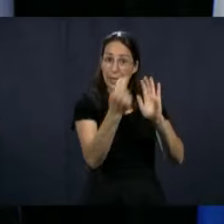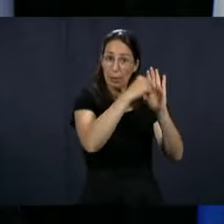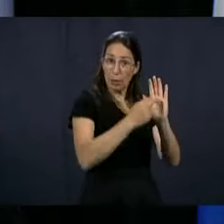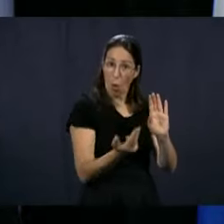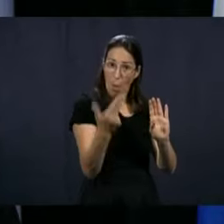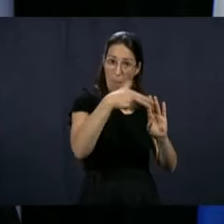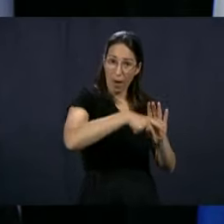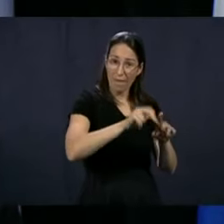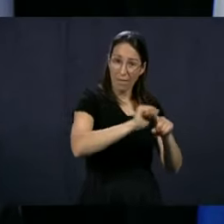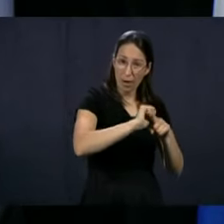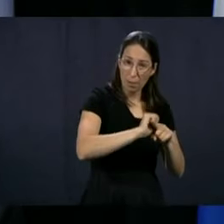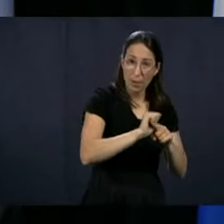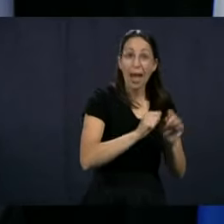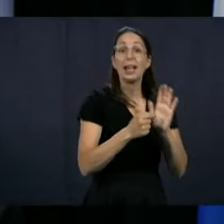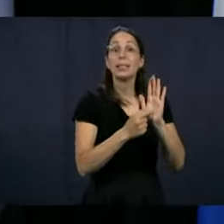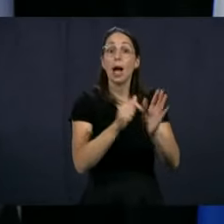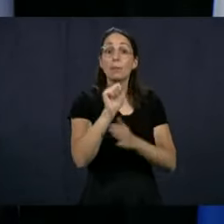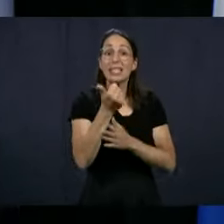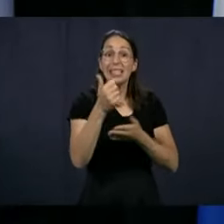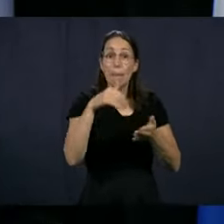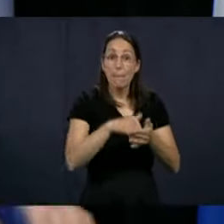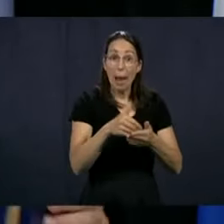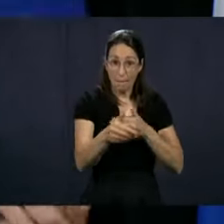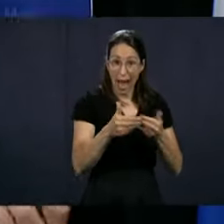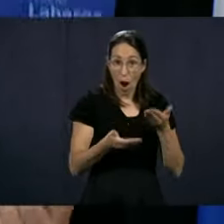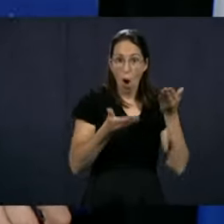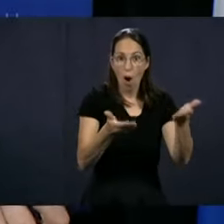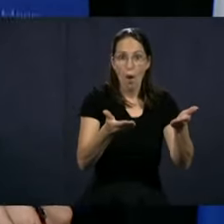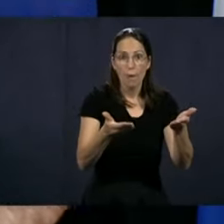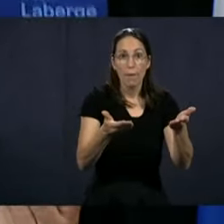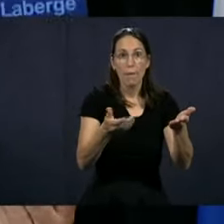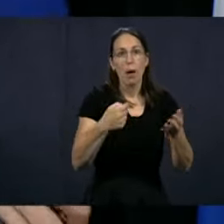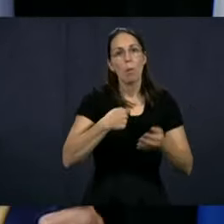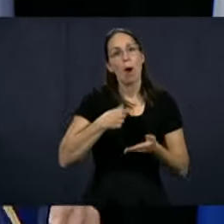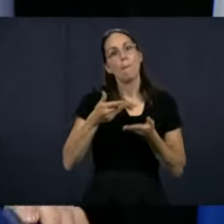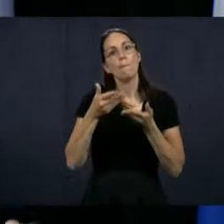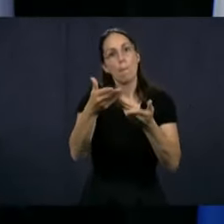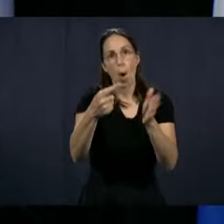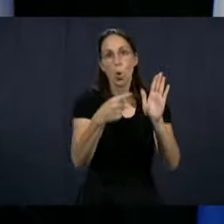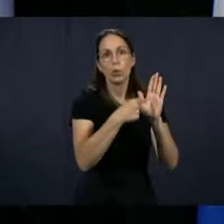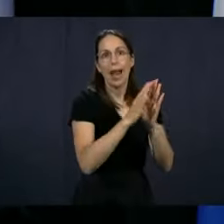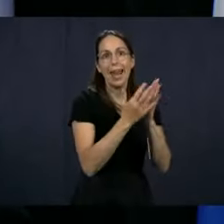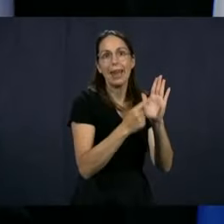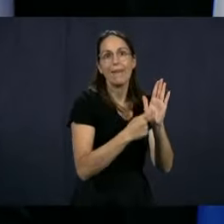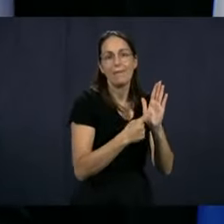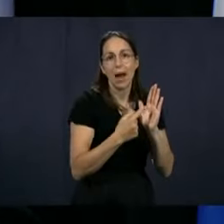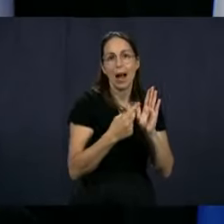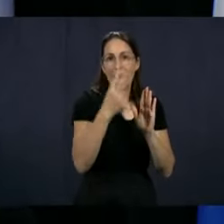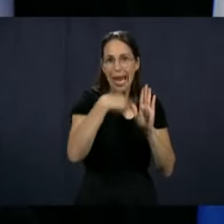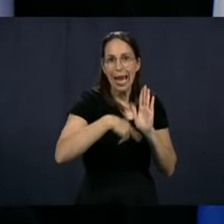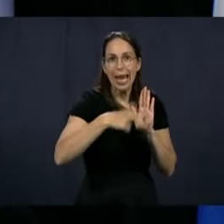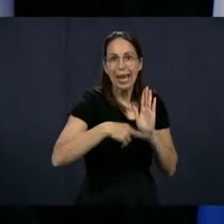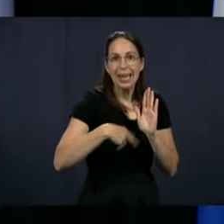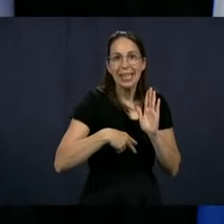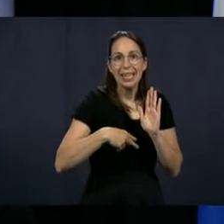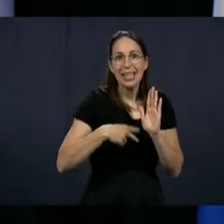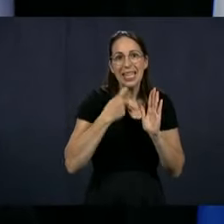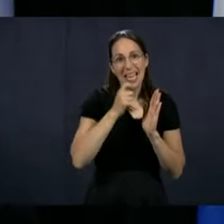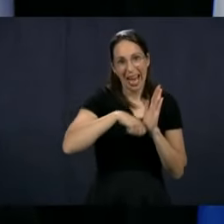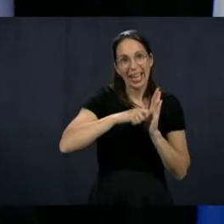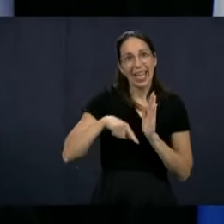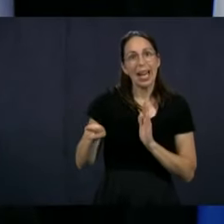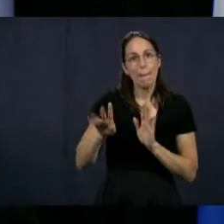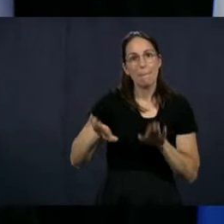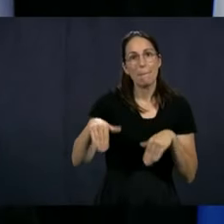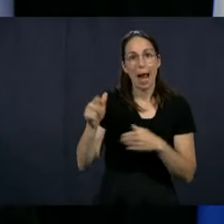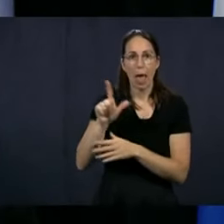in joining to be amongst those 10,000 people, I invite you to read this book written by Marie Laberge, and I hope